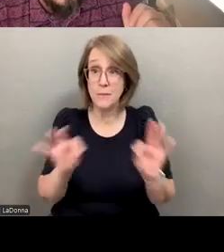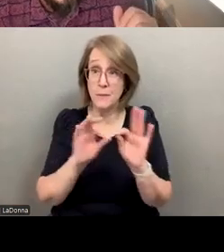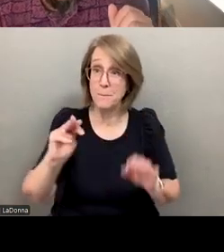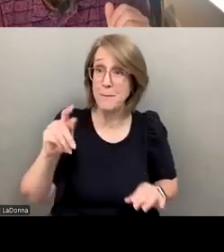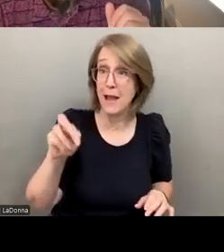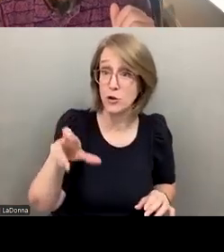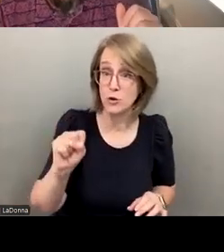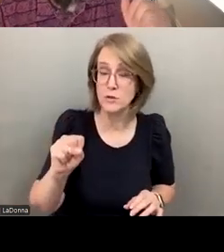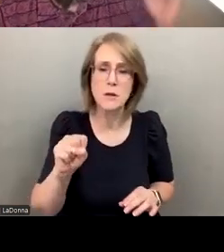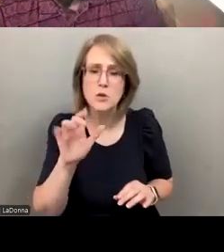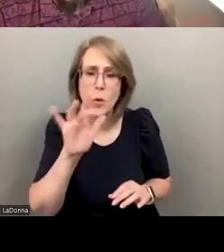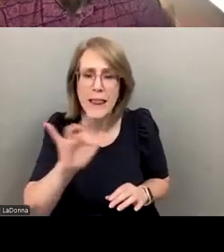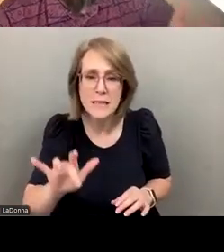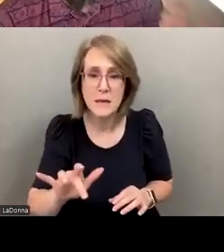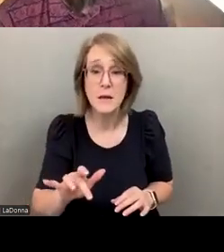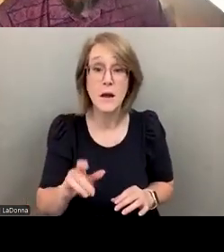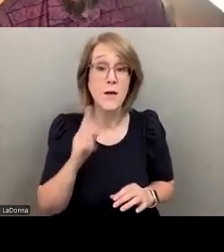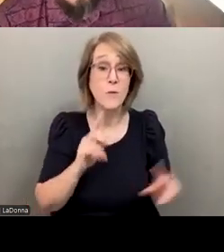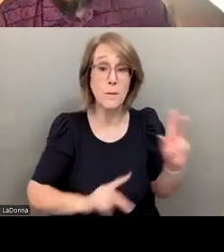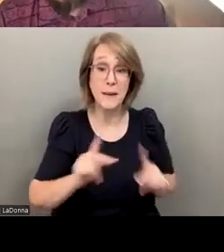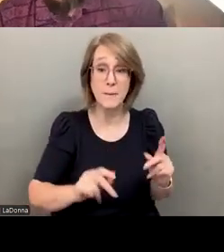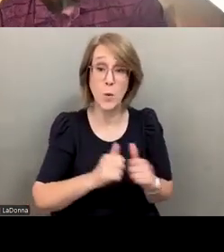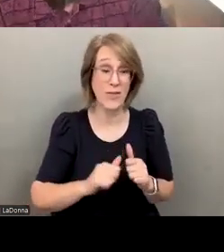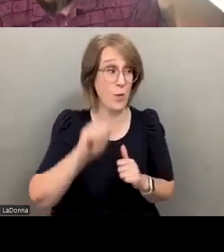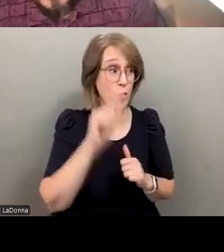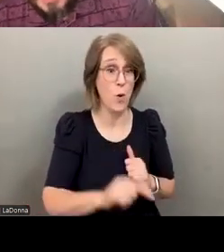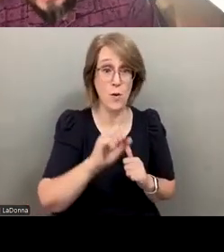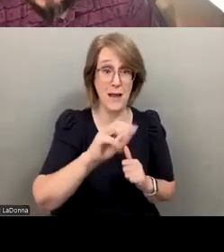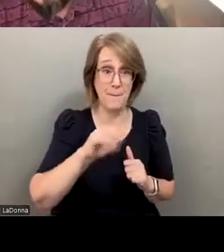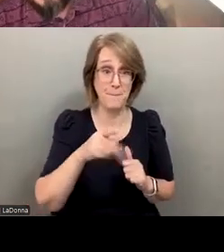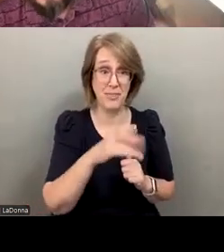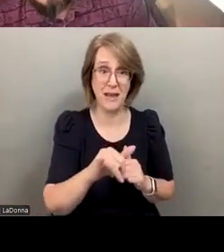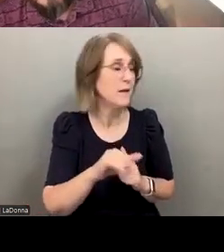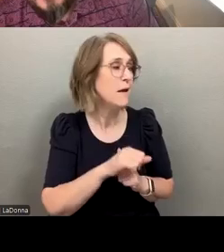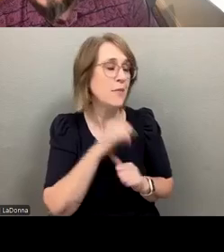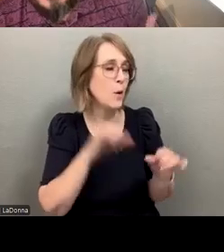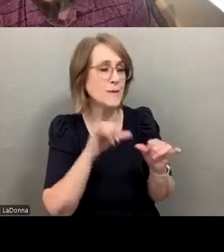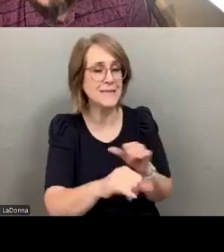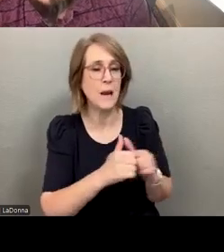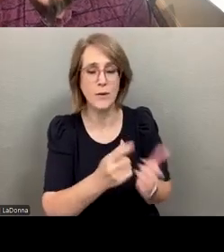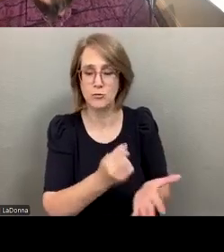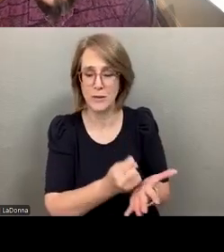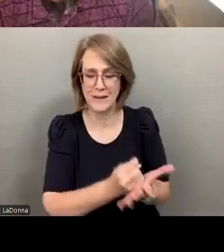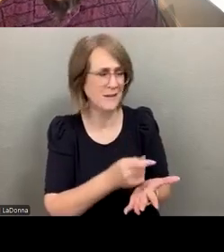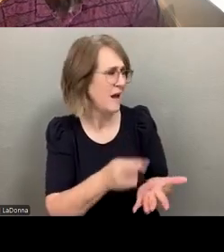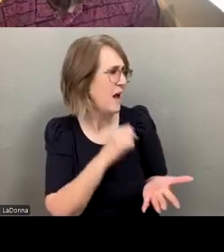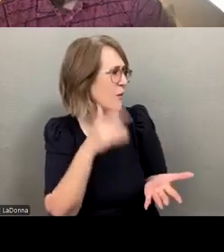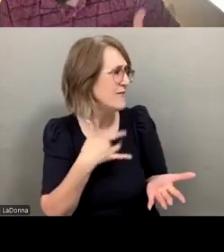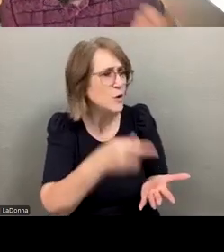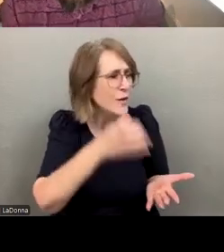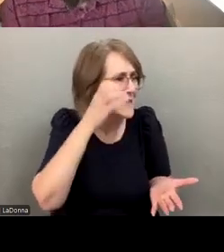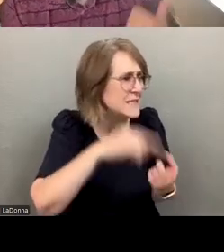more animations here. for folks with really low empathy, people just don't stay in treatment. They don't feel like you hear them. They don't feel heard.